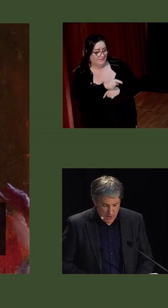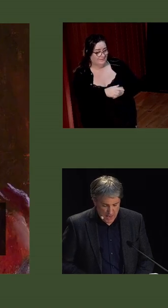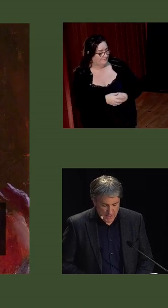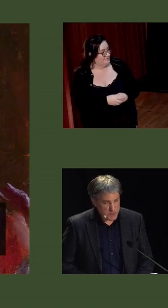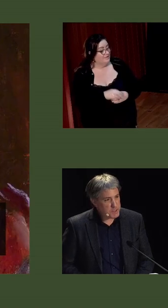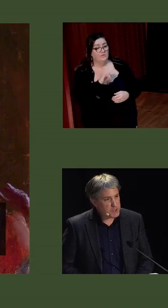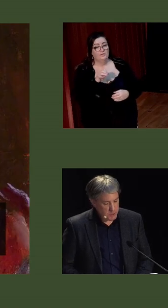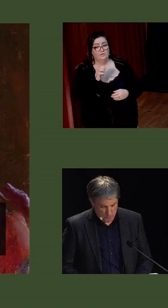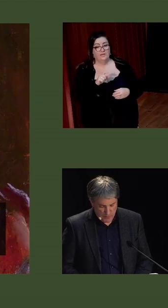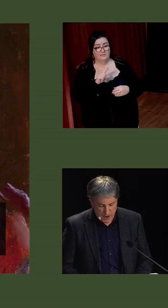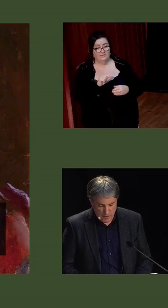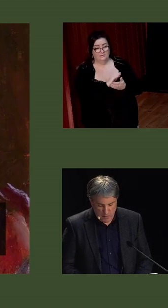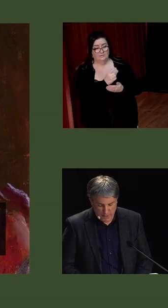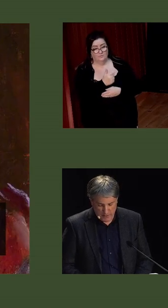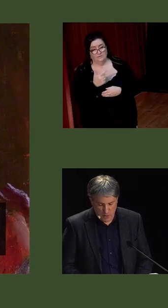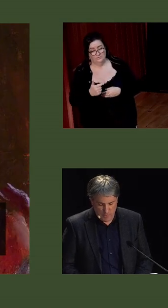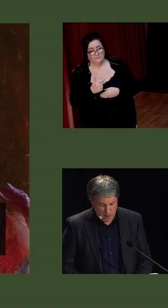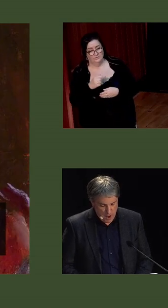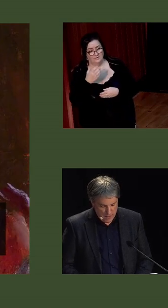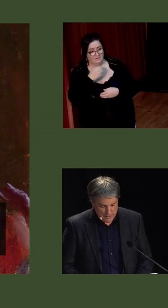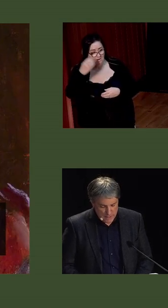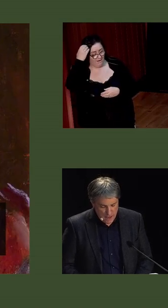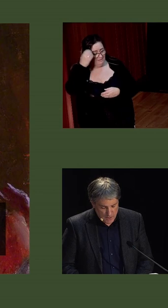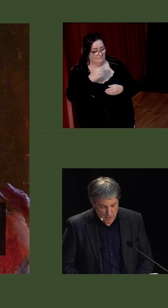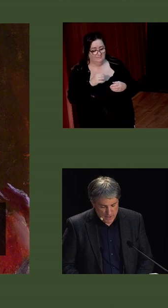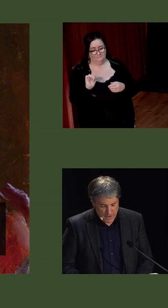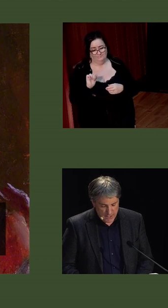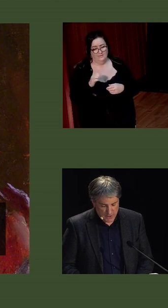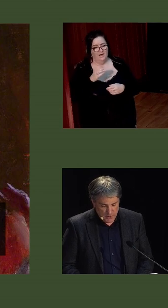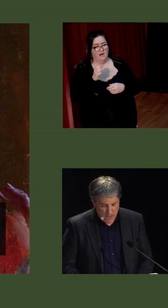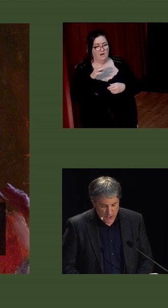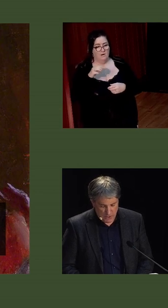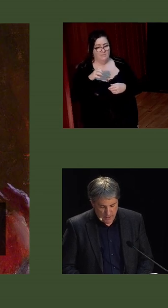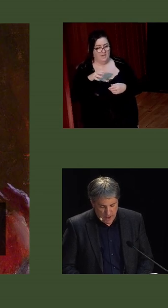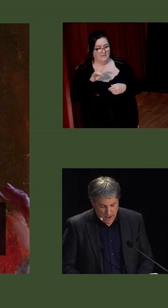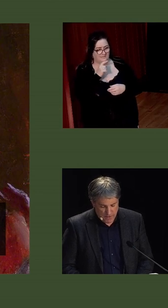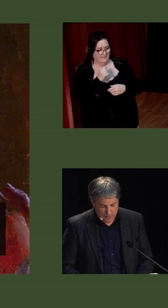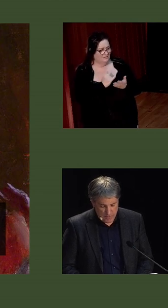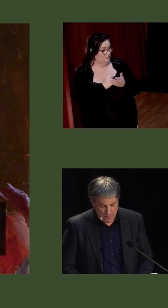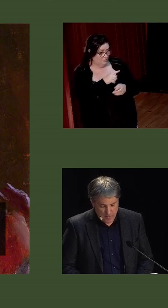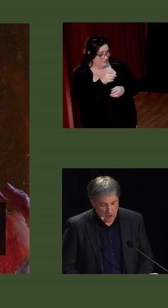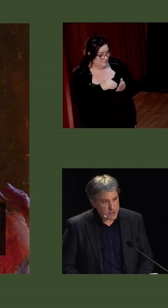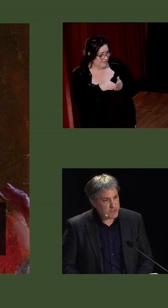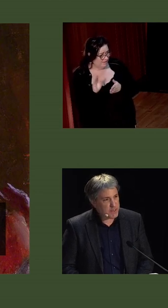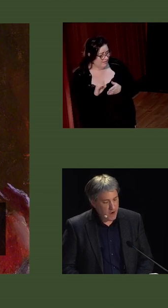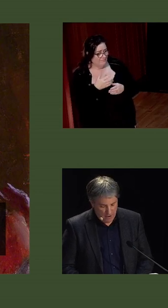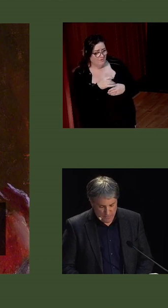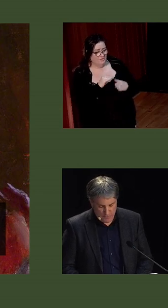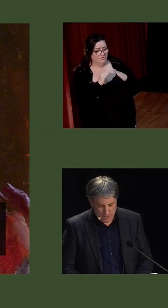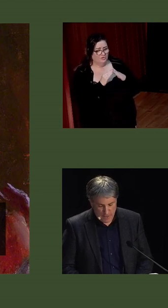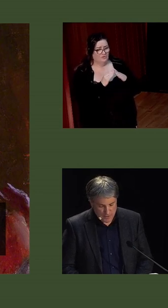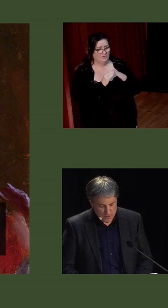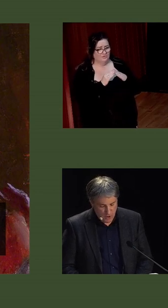in July 1922, Cardinal Michael Logue of Armagh contemplated excommunication for parishes